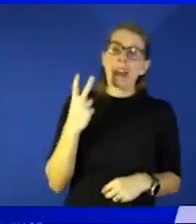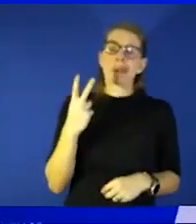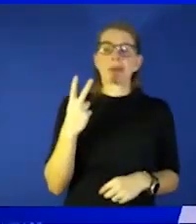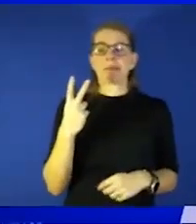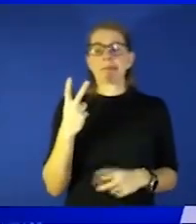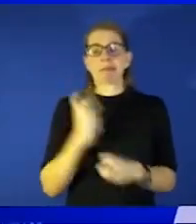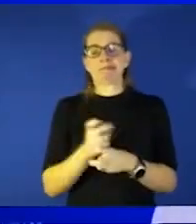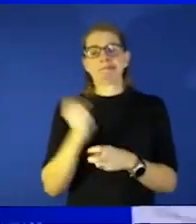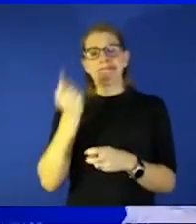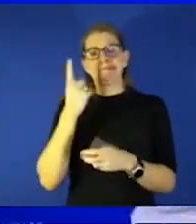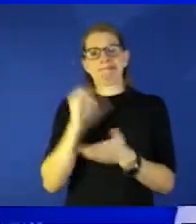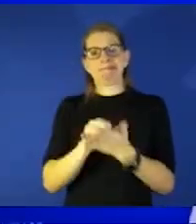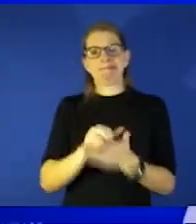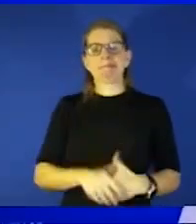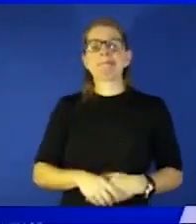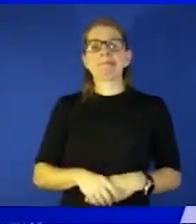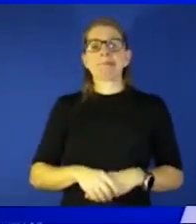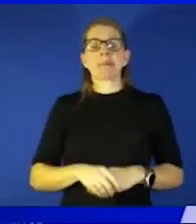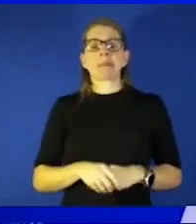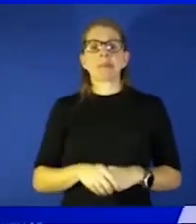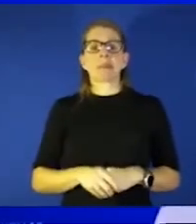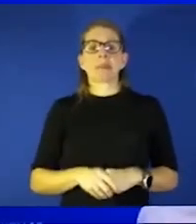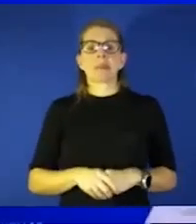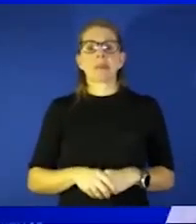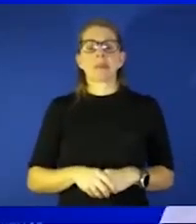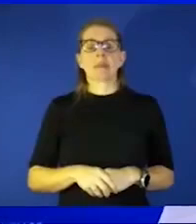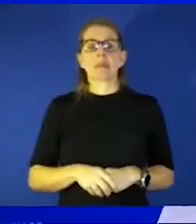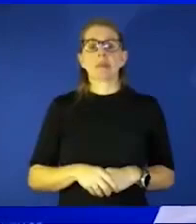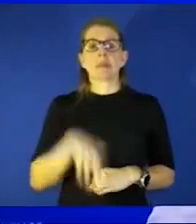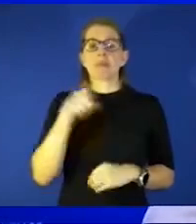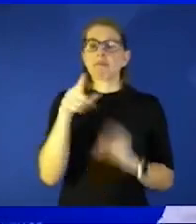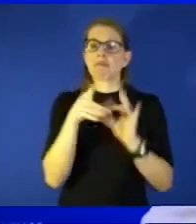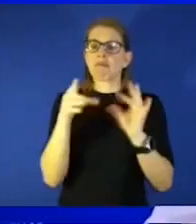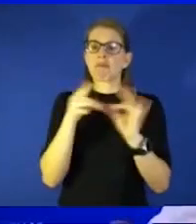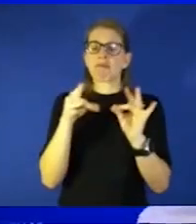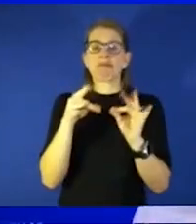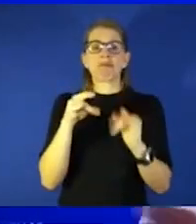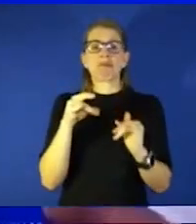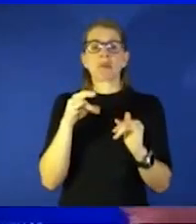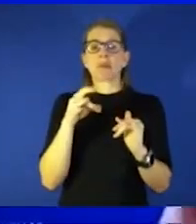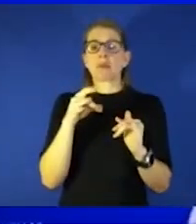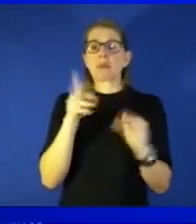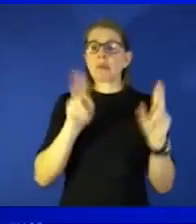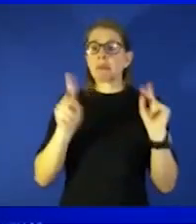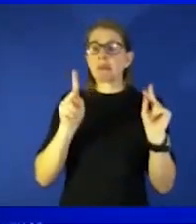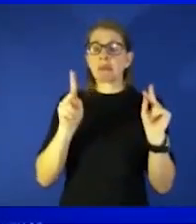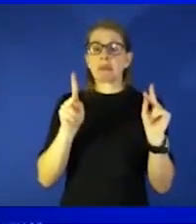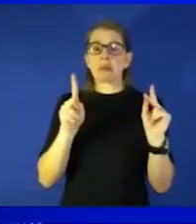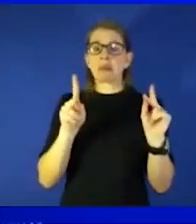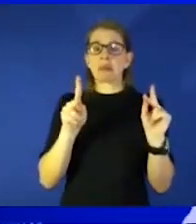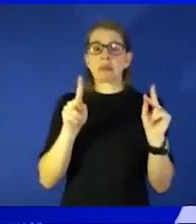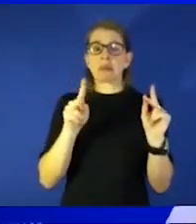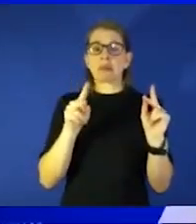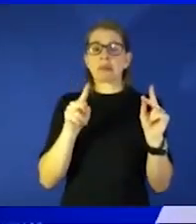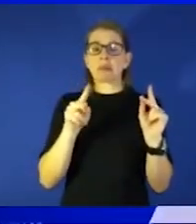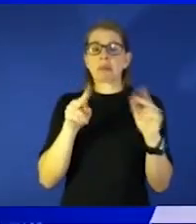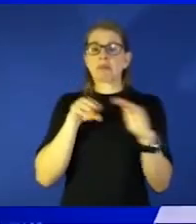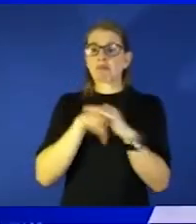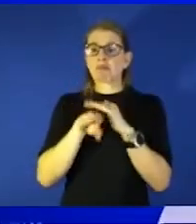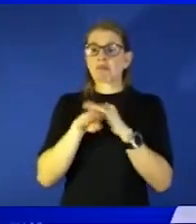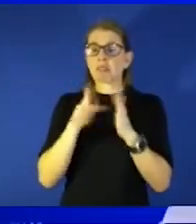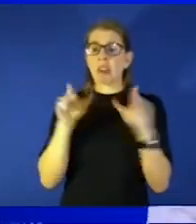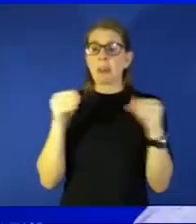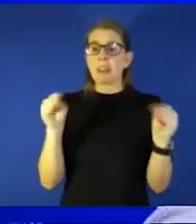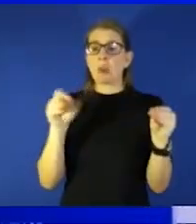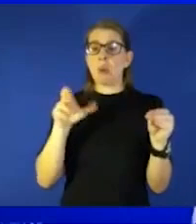that and just as you said you know there are ways that people have done to go into other pharmacies or private